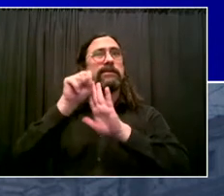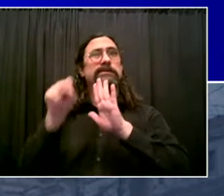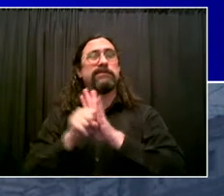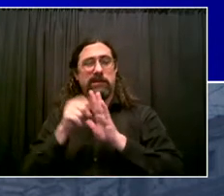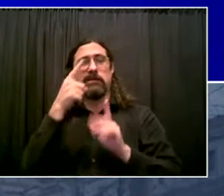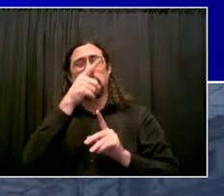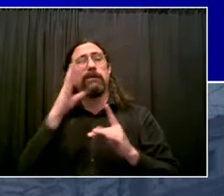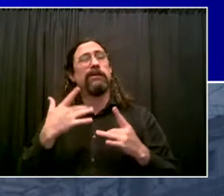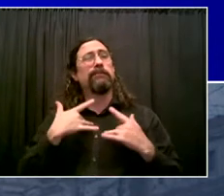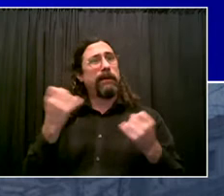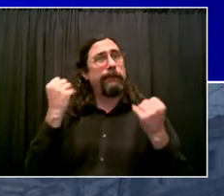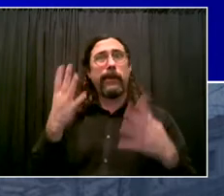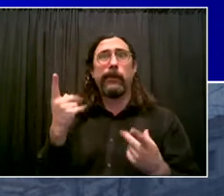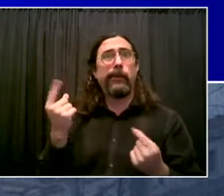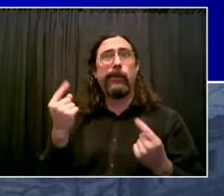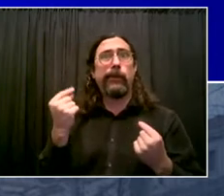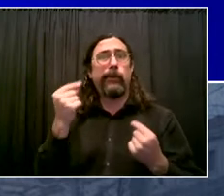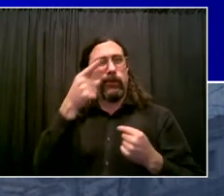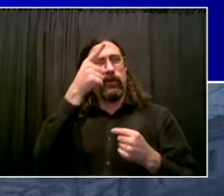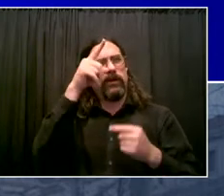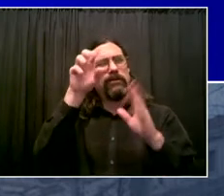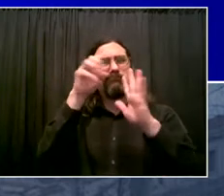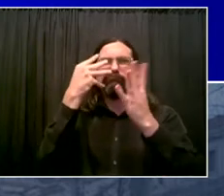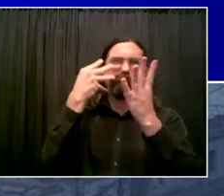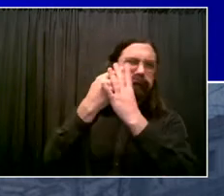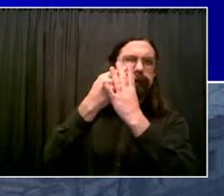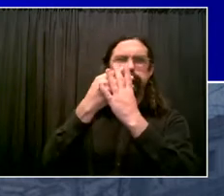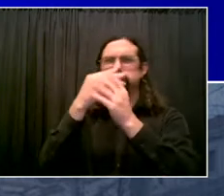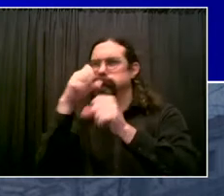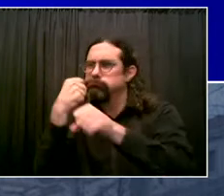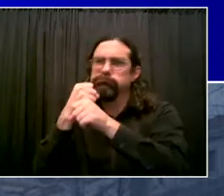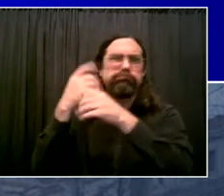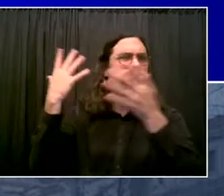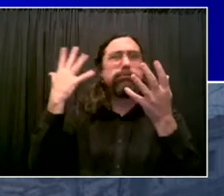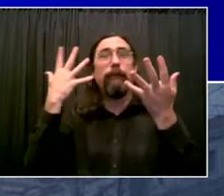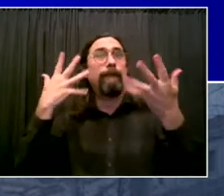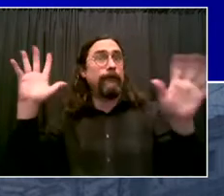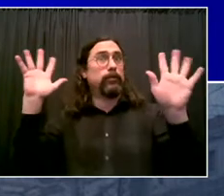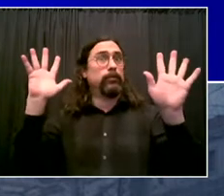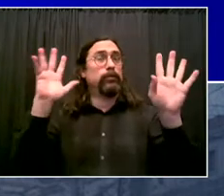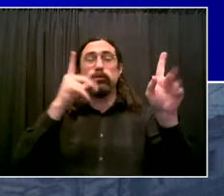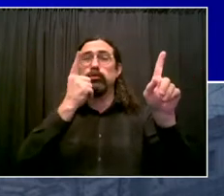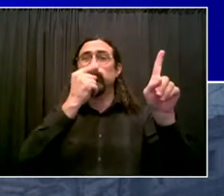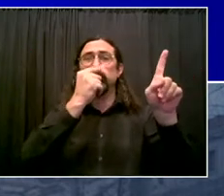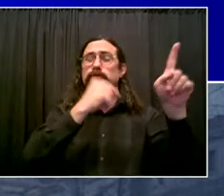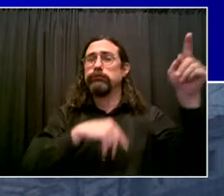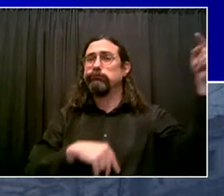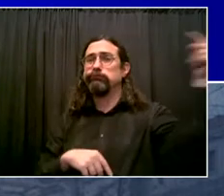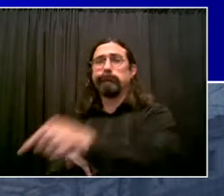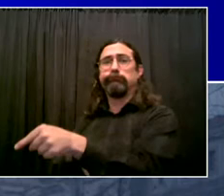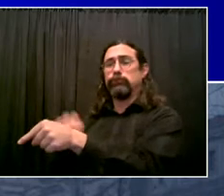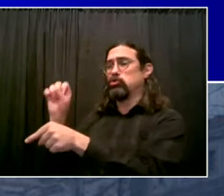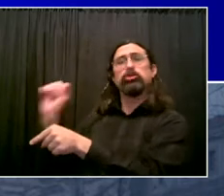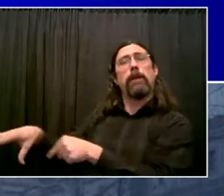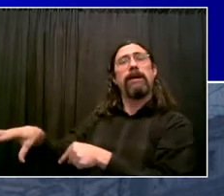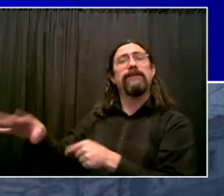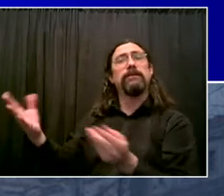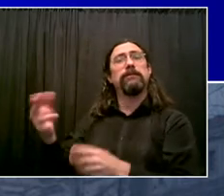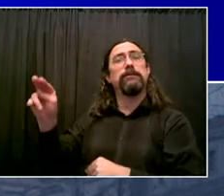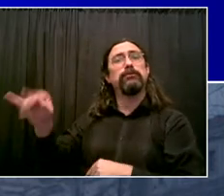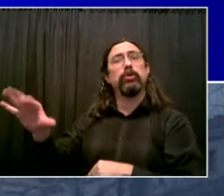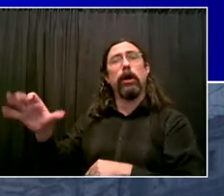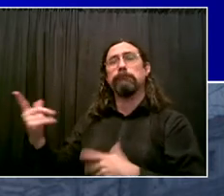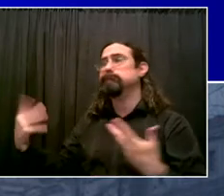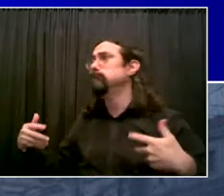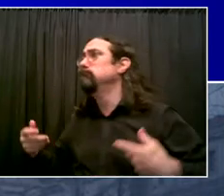We see a specific problem, and we can do something about it. And we can do something about it in a way that is understanding and compassionate, but also forceful.